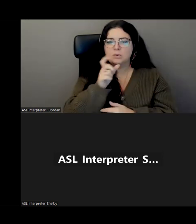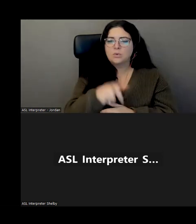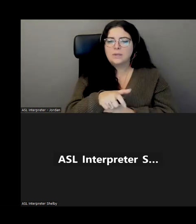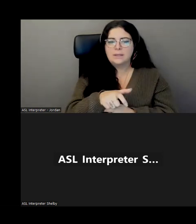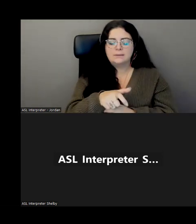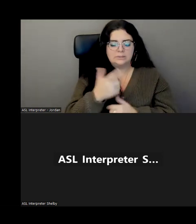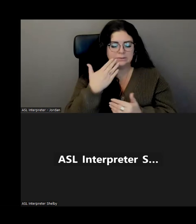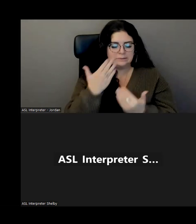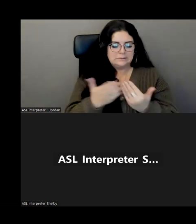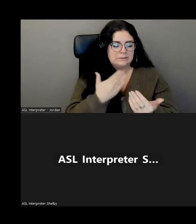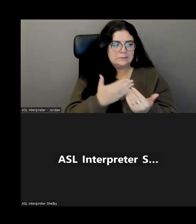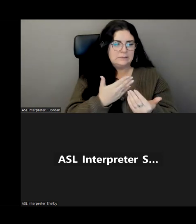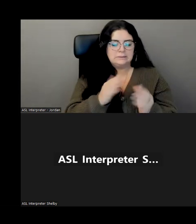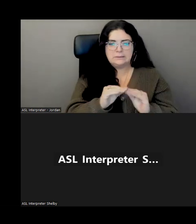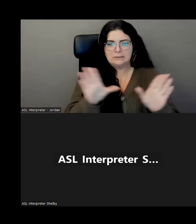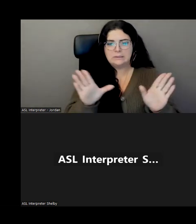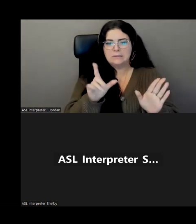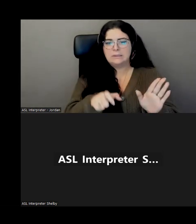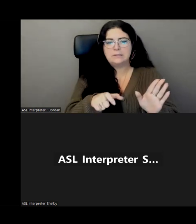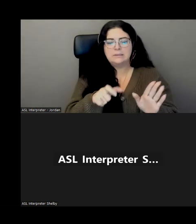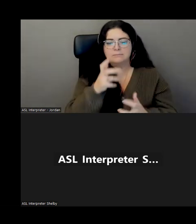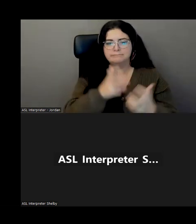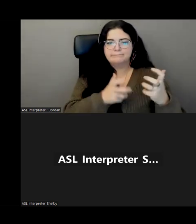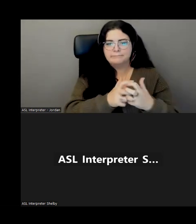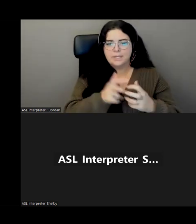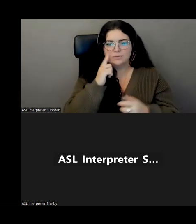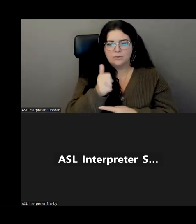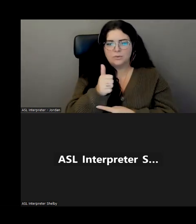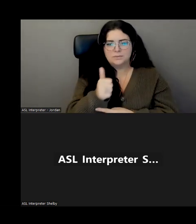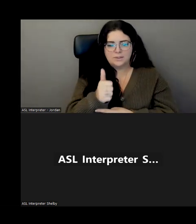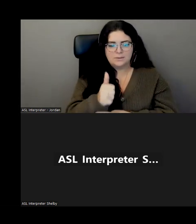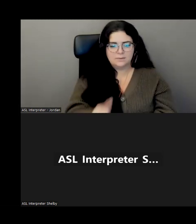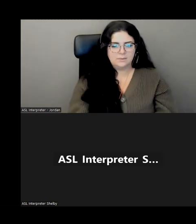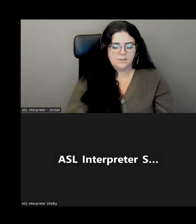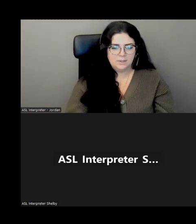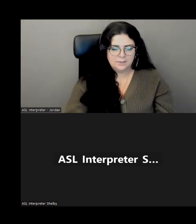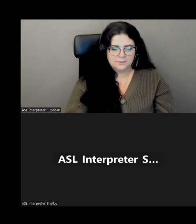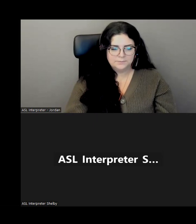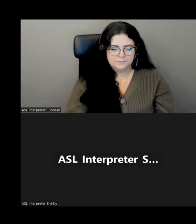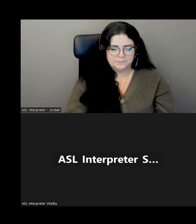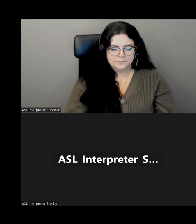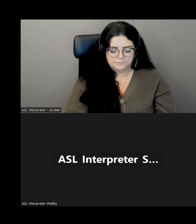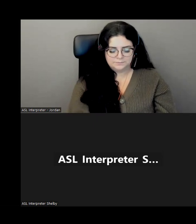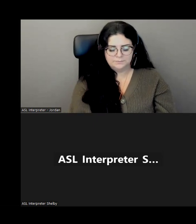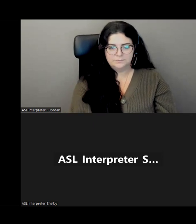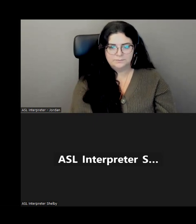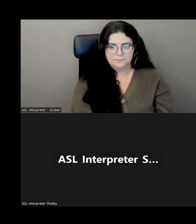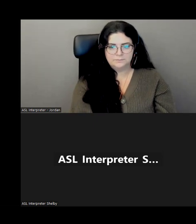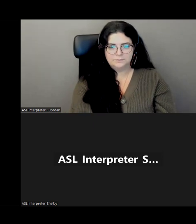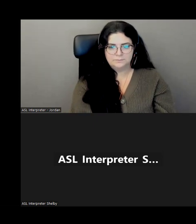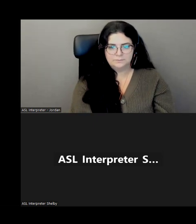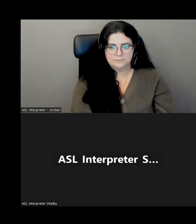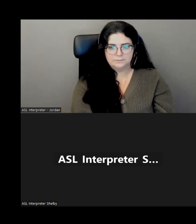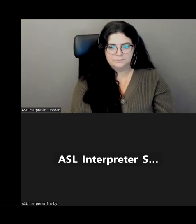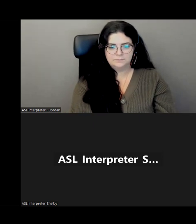cookie cutter. They need something that's made for them. So we do offer one-on-one services to navigate writing your resume,